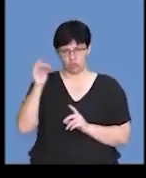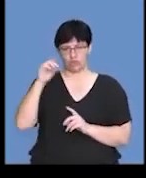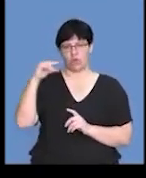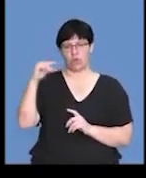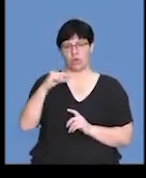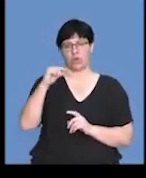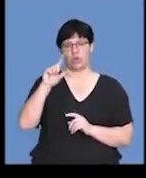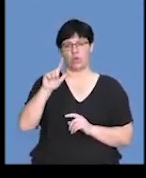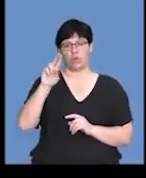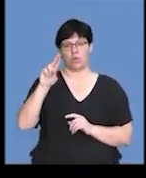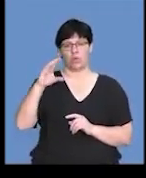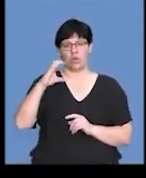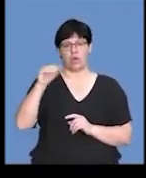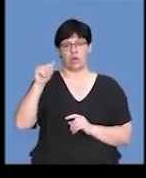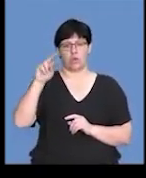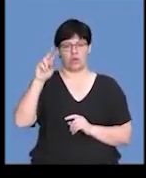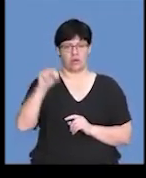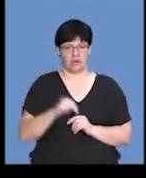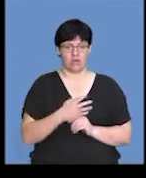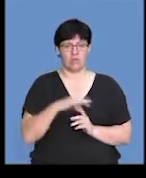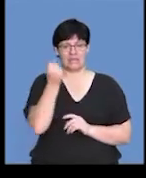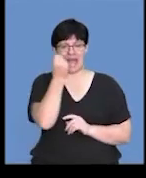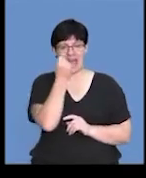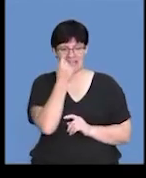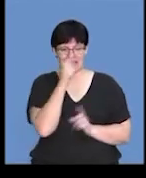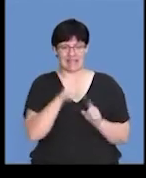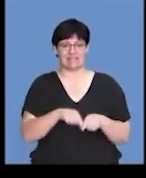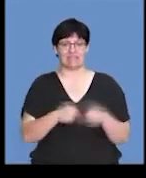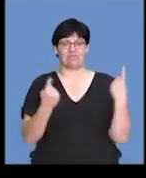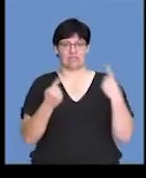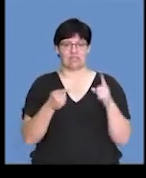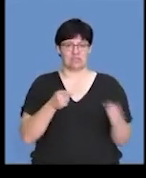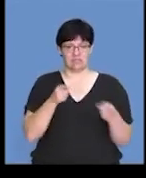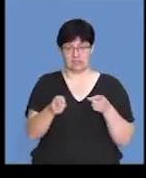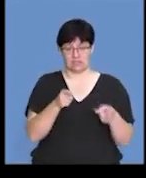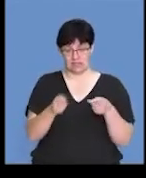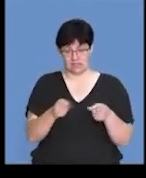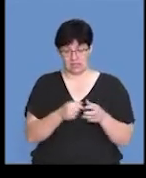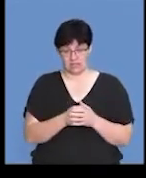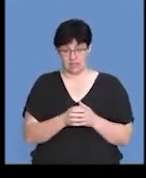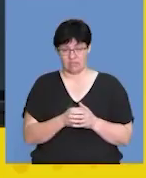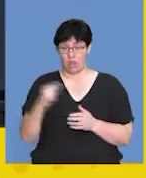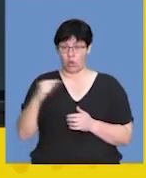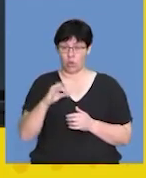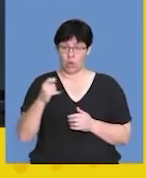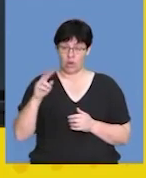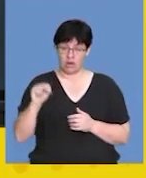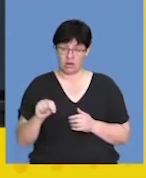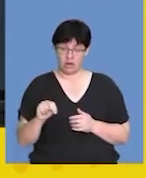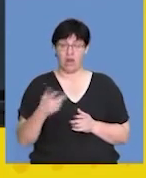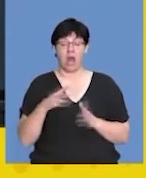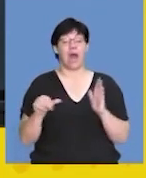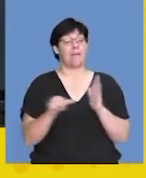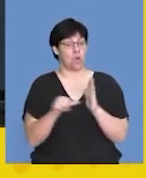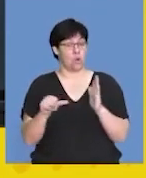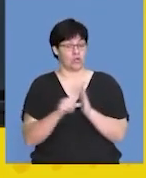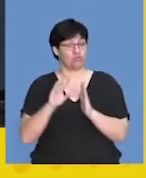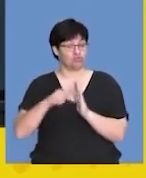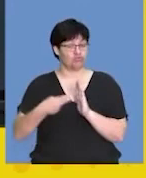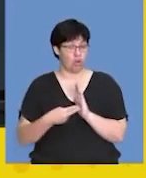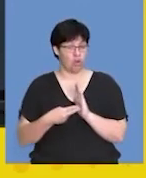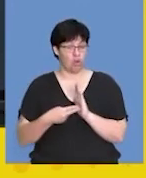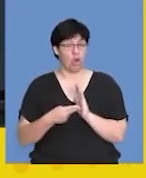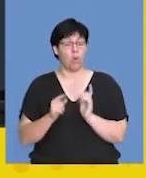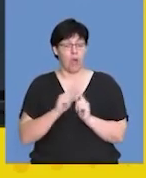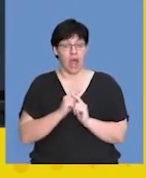guys, it's important at this point for you to understand the differences between the two. And glucagon plays an important role in